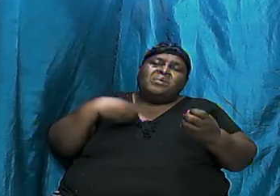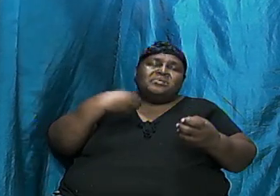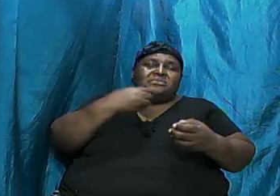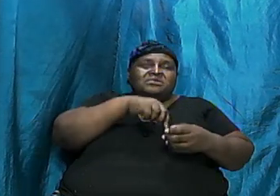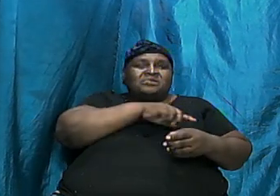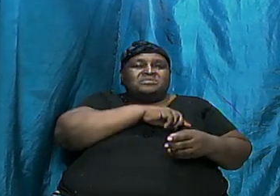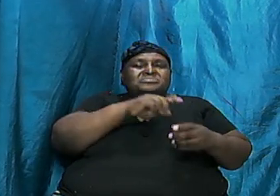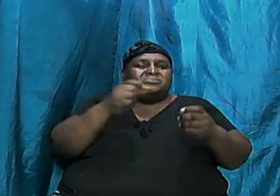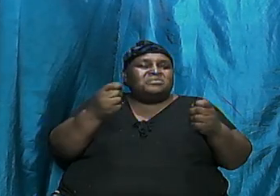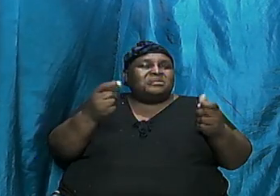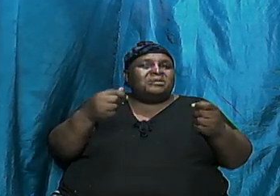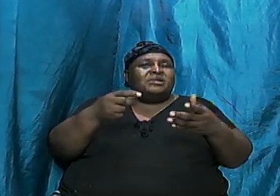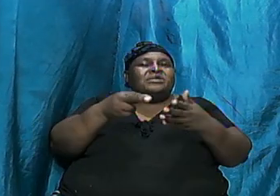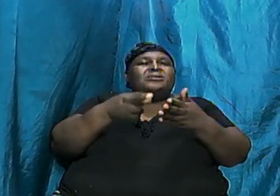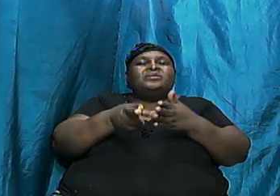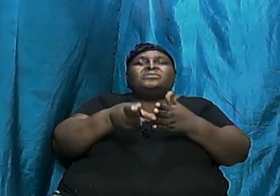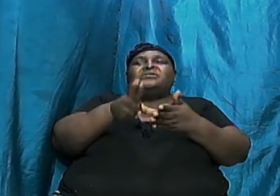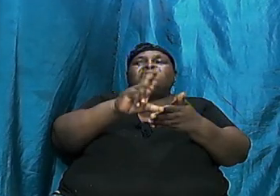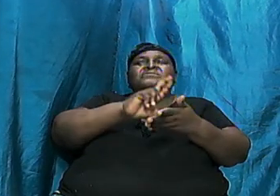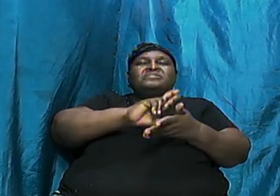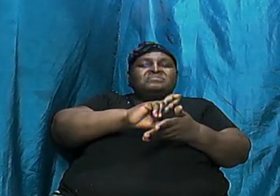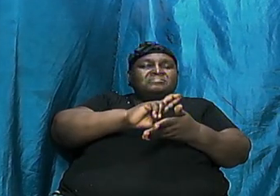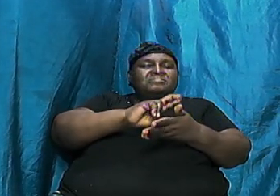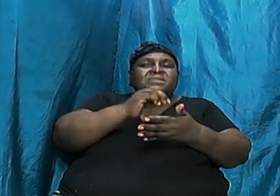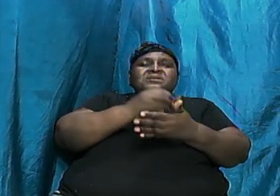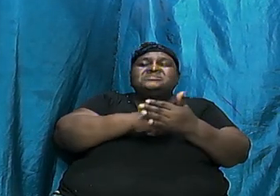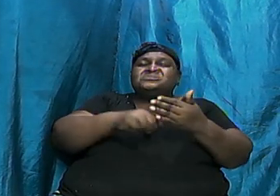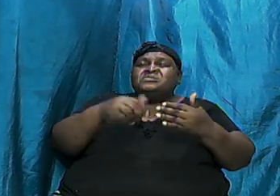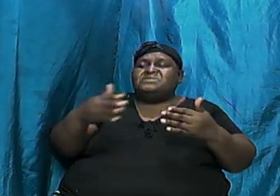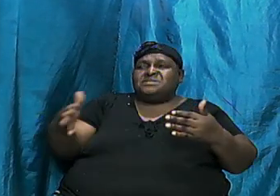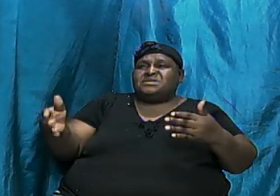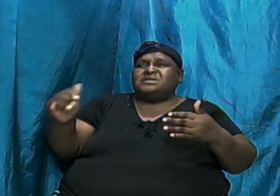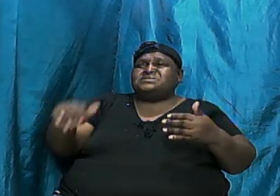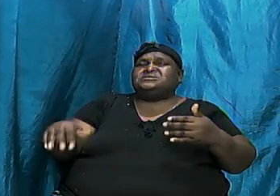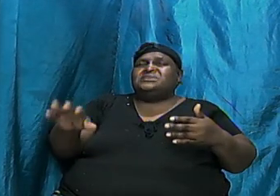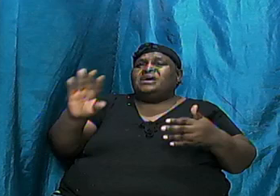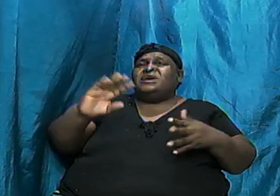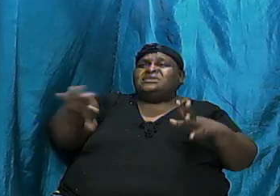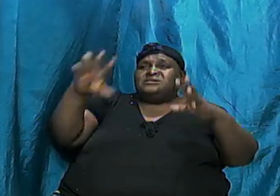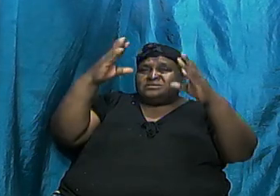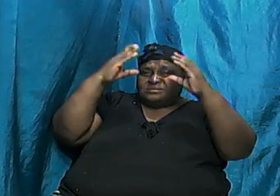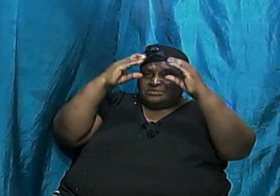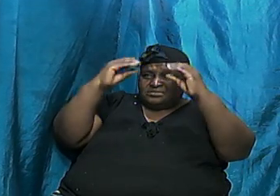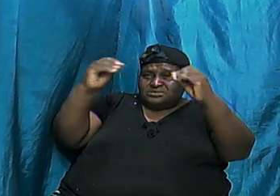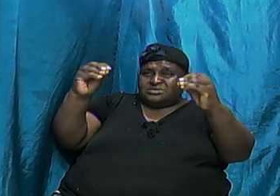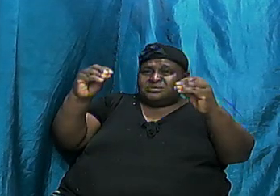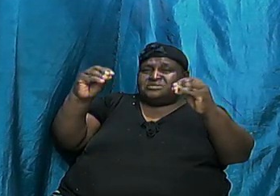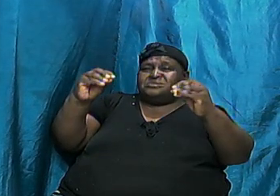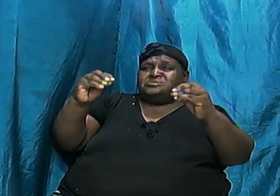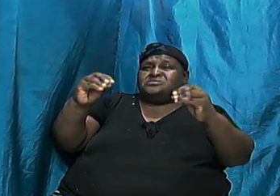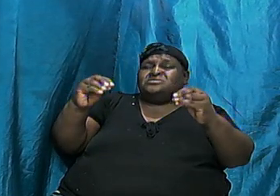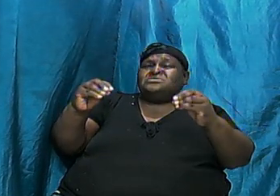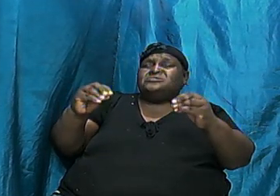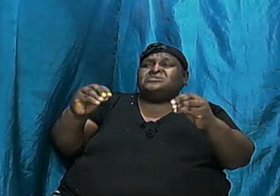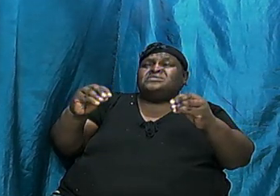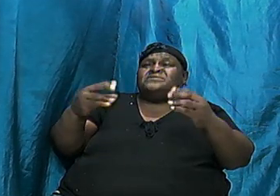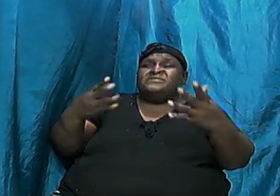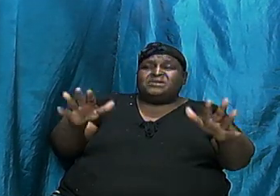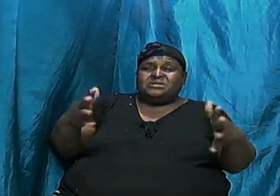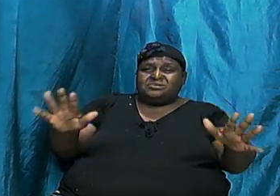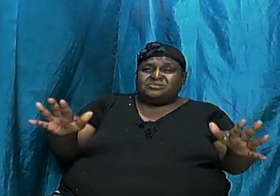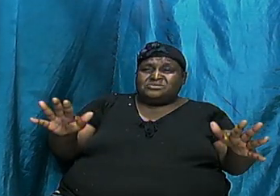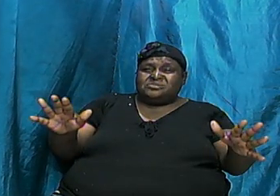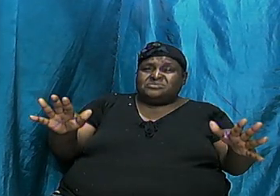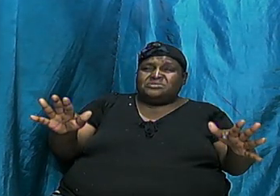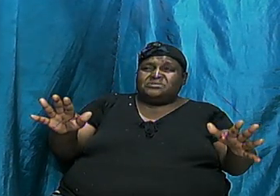the points that we have gone through already you know just to refresh our minds refresh our memories and then